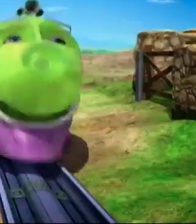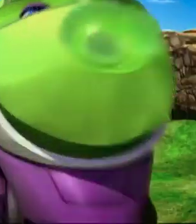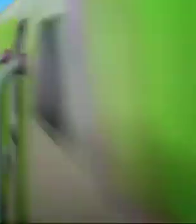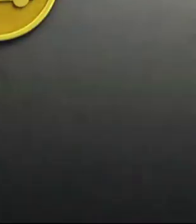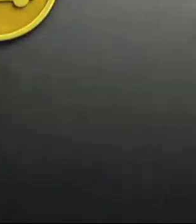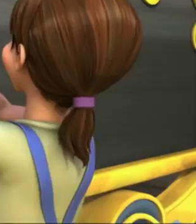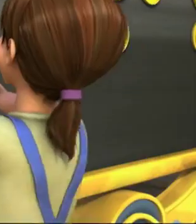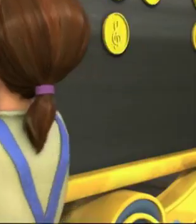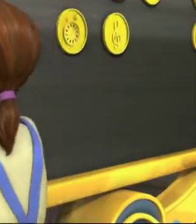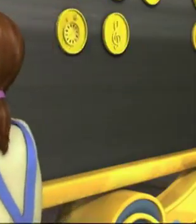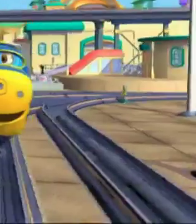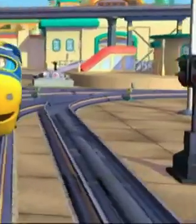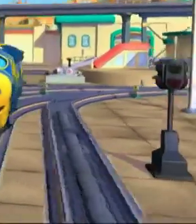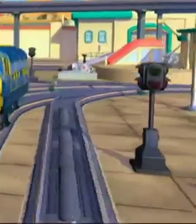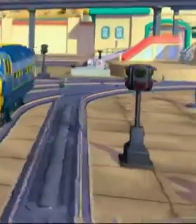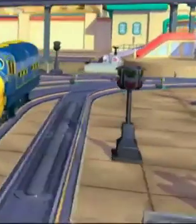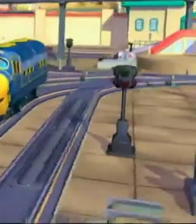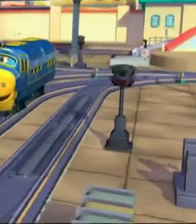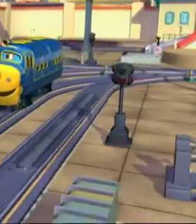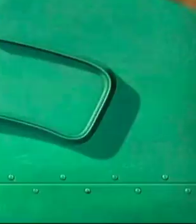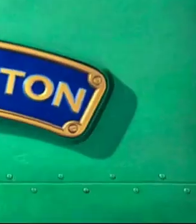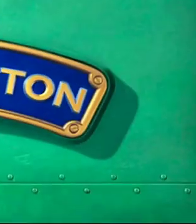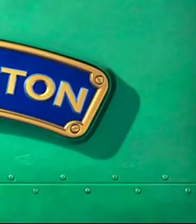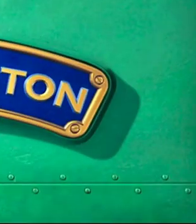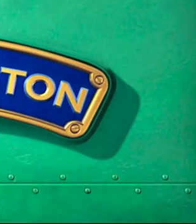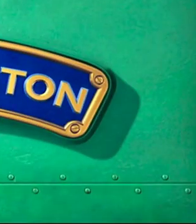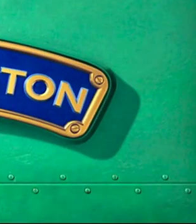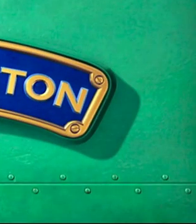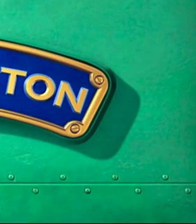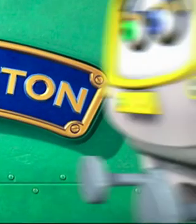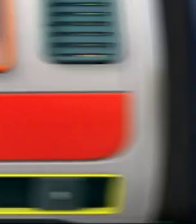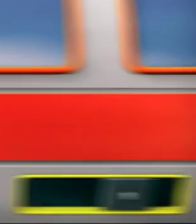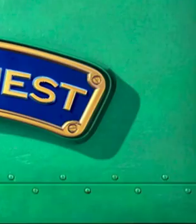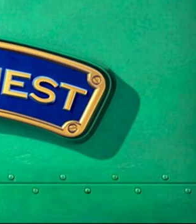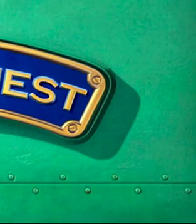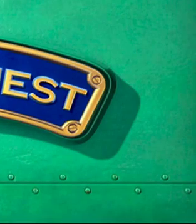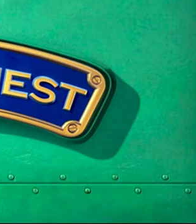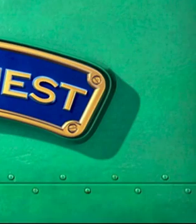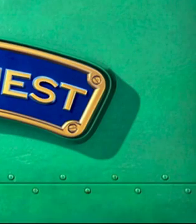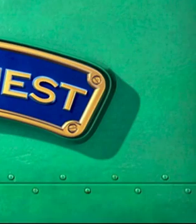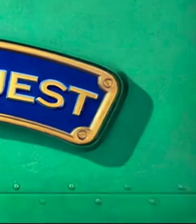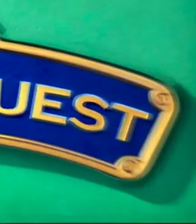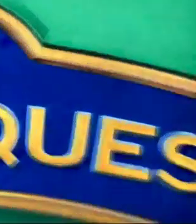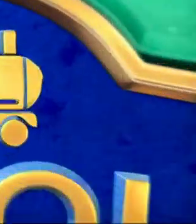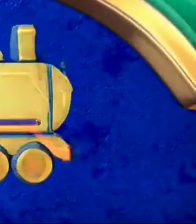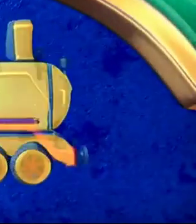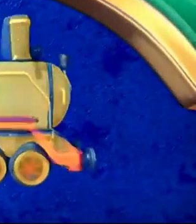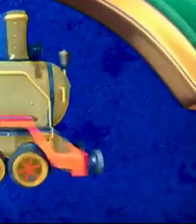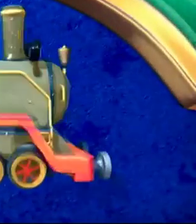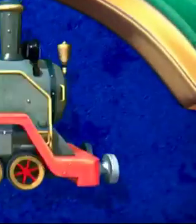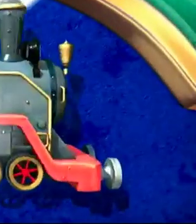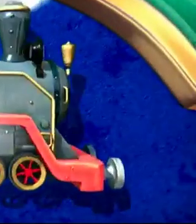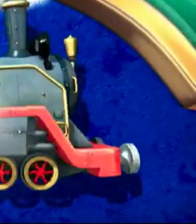Chuggington! Chuggington! Chuggington! Chuggington! Chuggington! Chuggington! BackQuest!